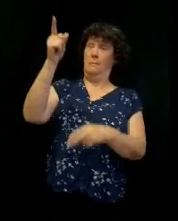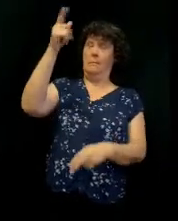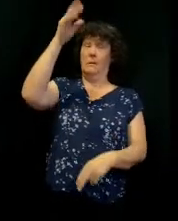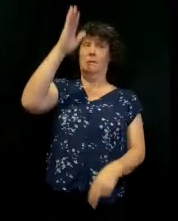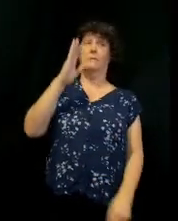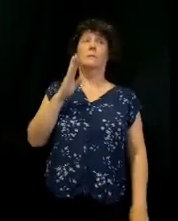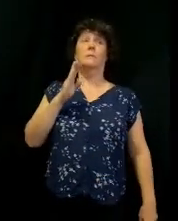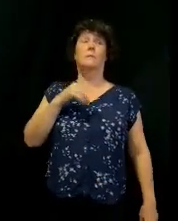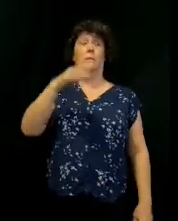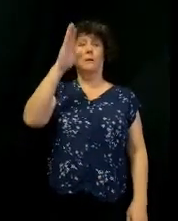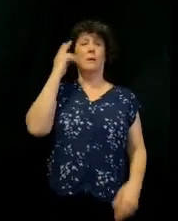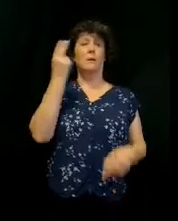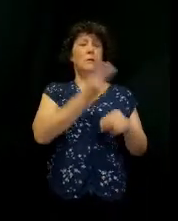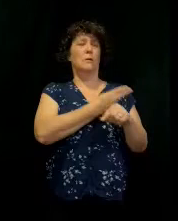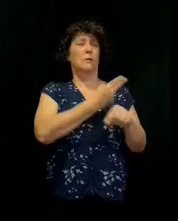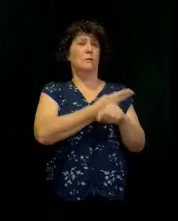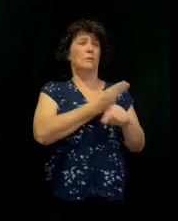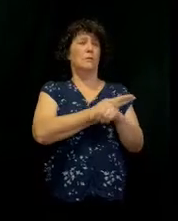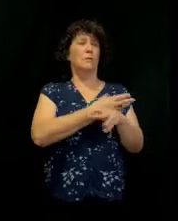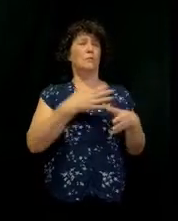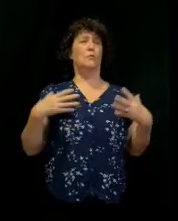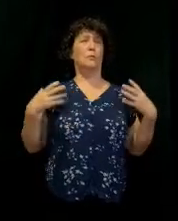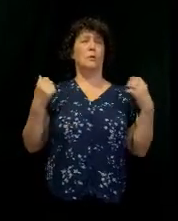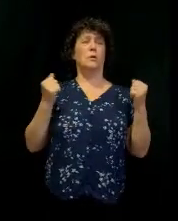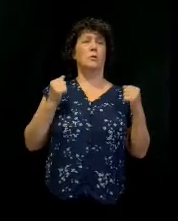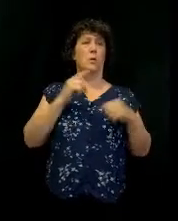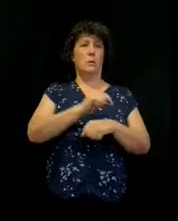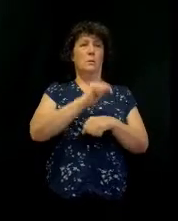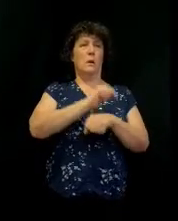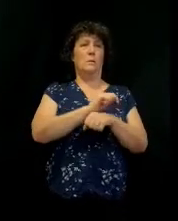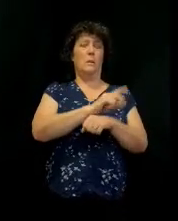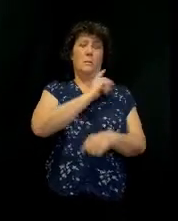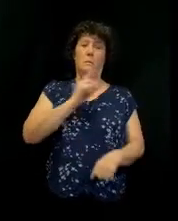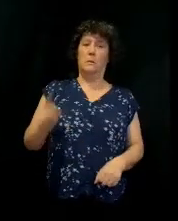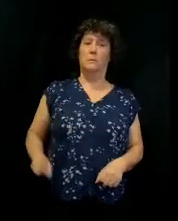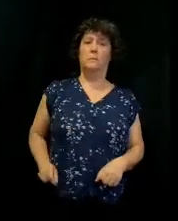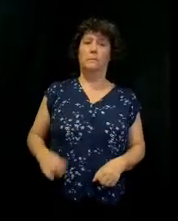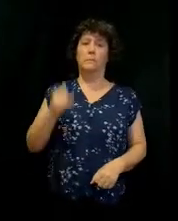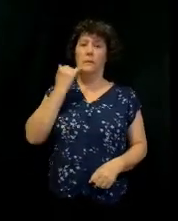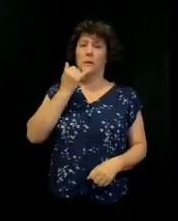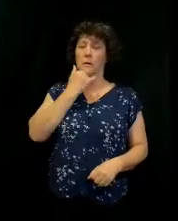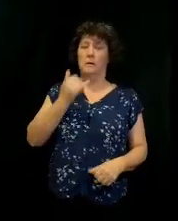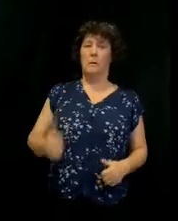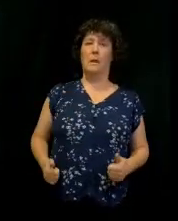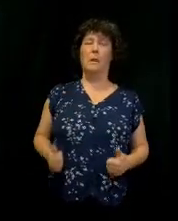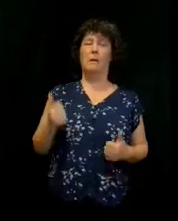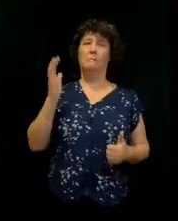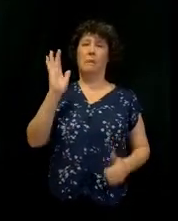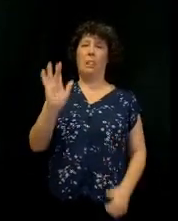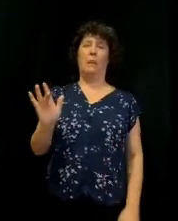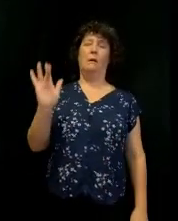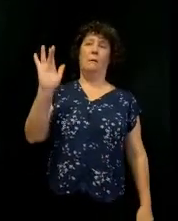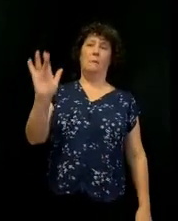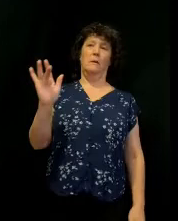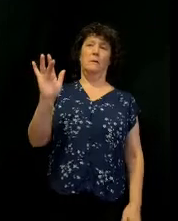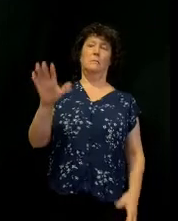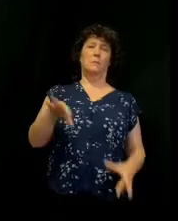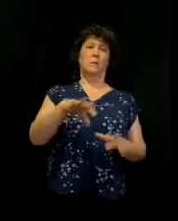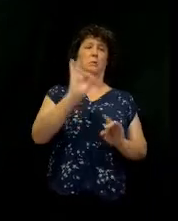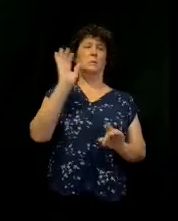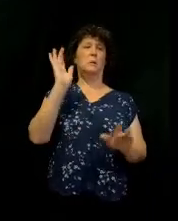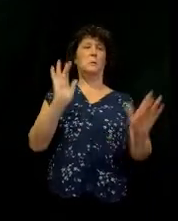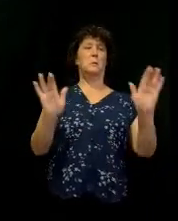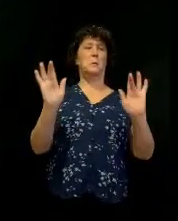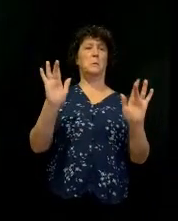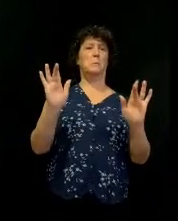God was going to use the restored tabernacle of David to get the job done. Israel was living in apathy. They were living in spiritual apathy,